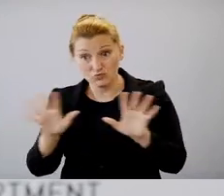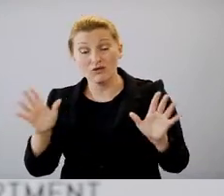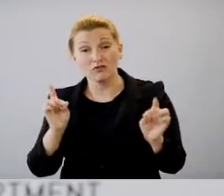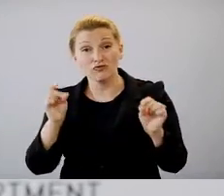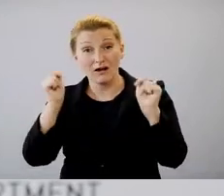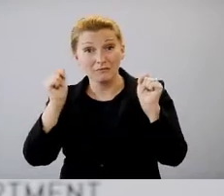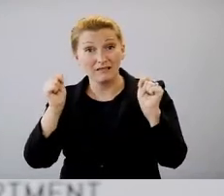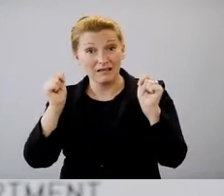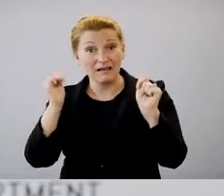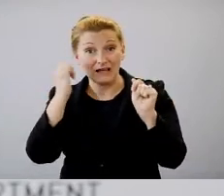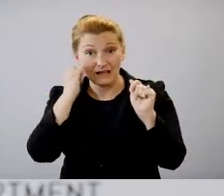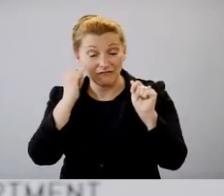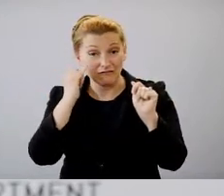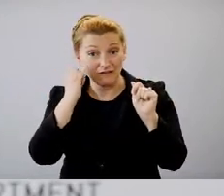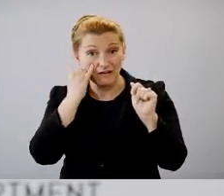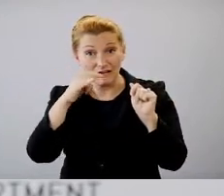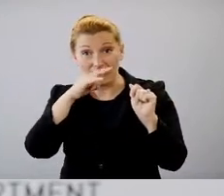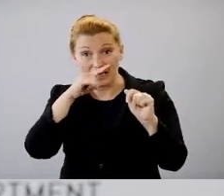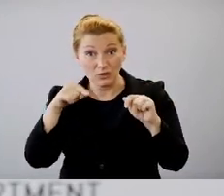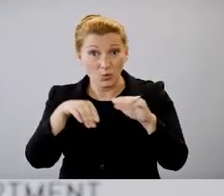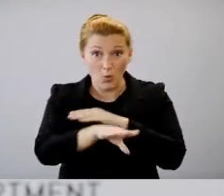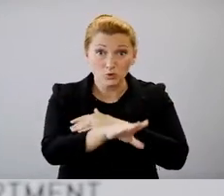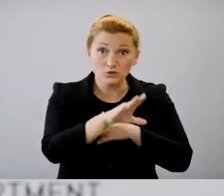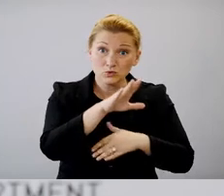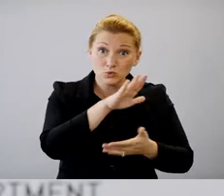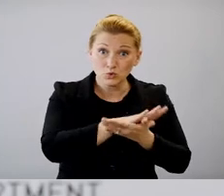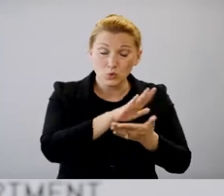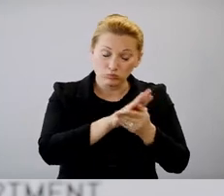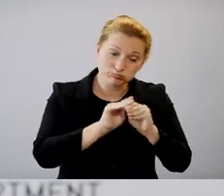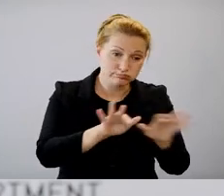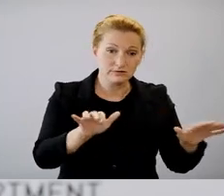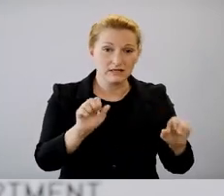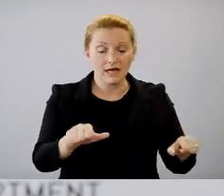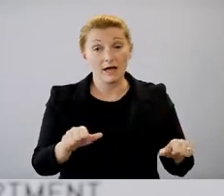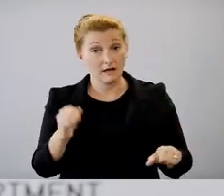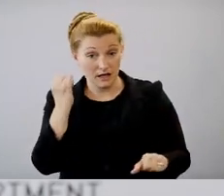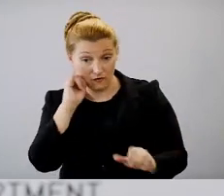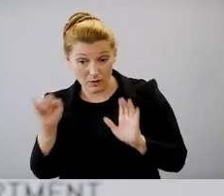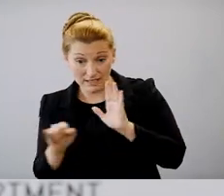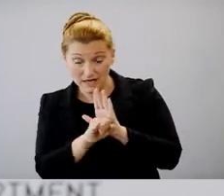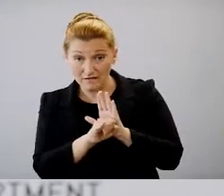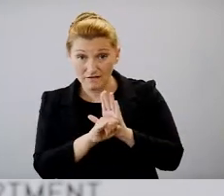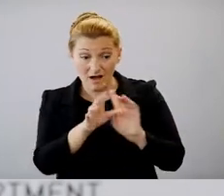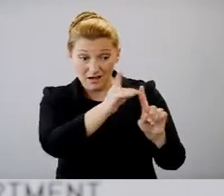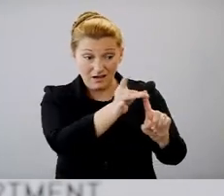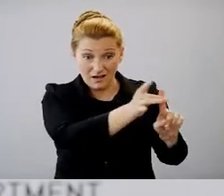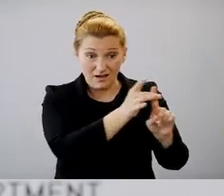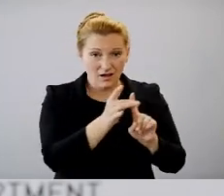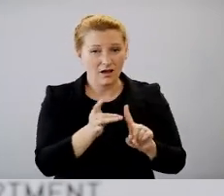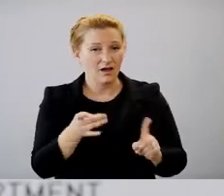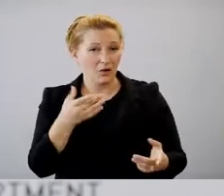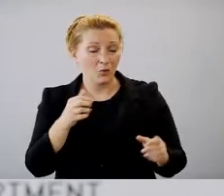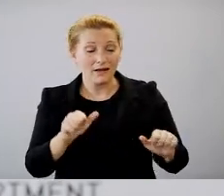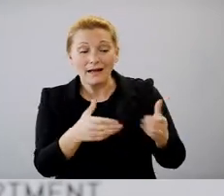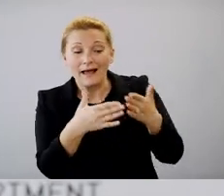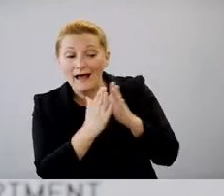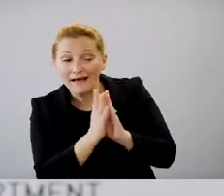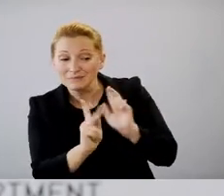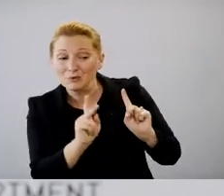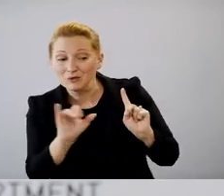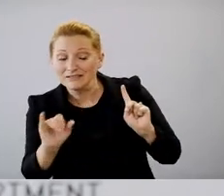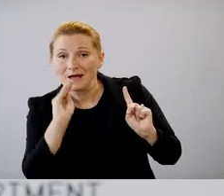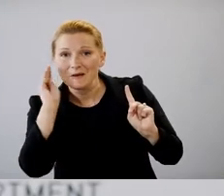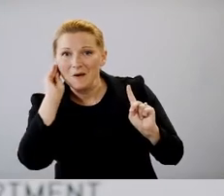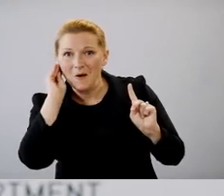it, if it potentially gets into a school. And if we identify cases, we may ask certain individuals to stay home, but a lot of times that's